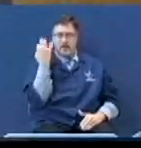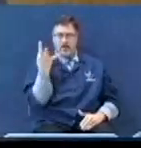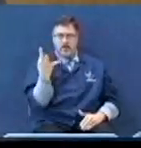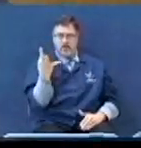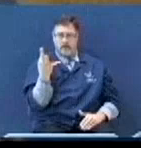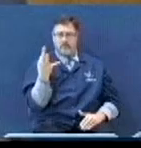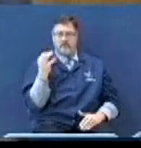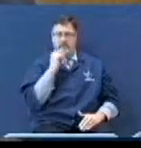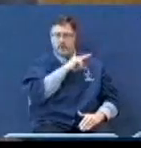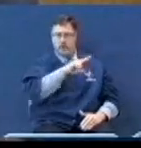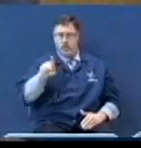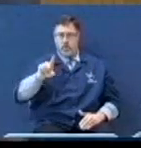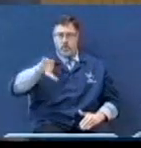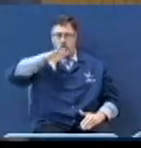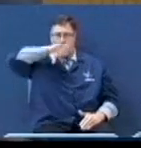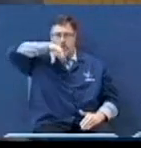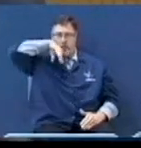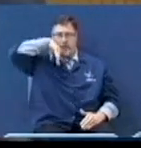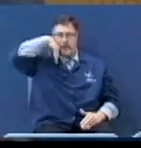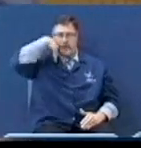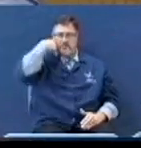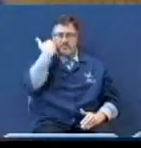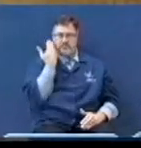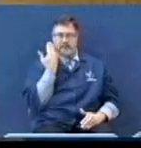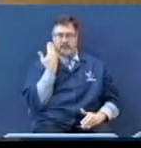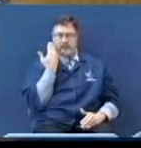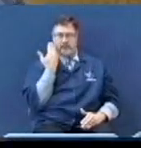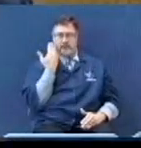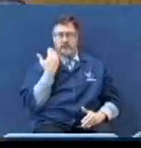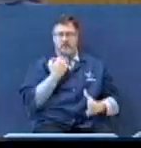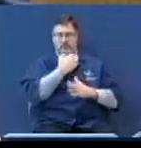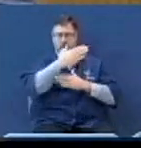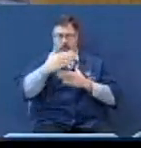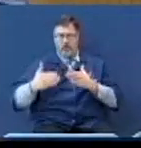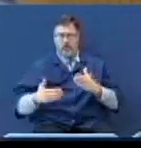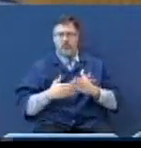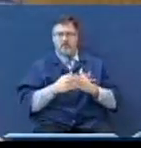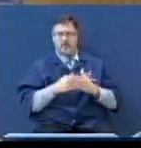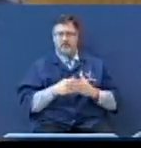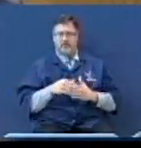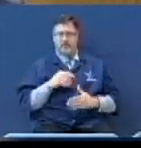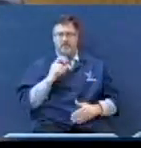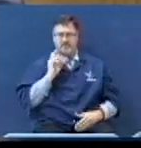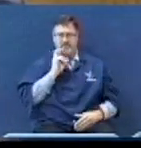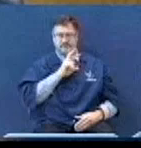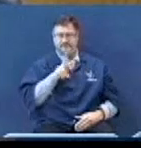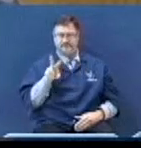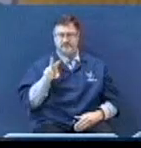you're ashamed of. And all we've done was wag our tongues.